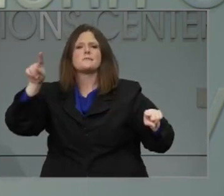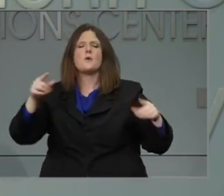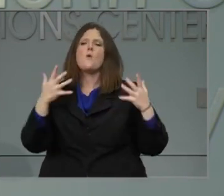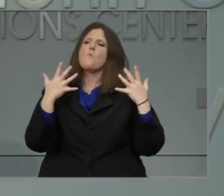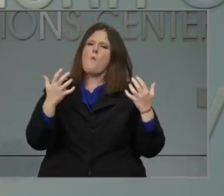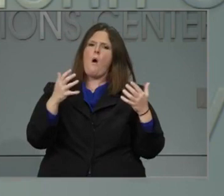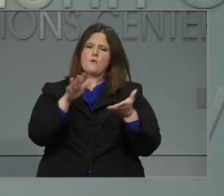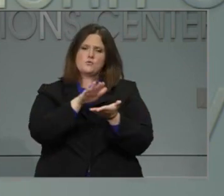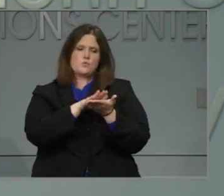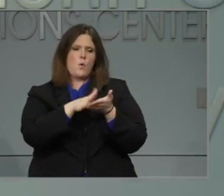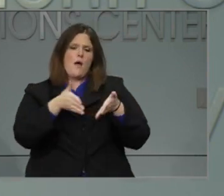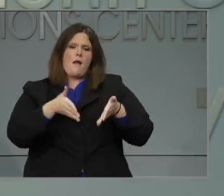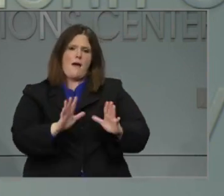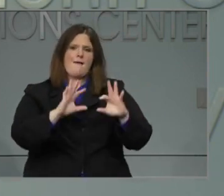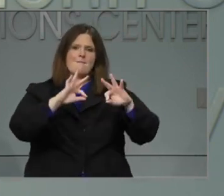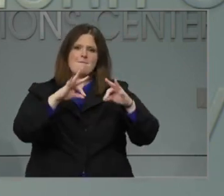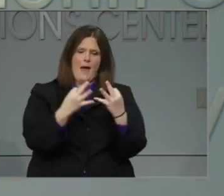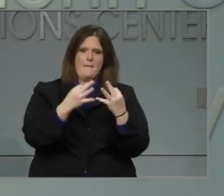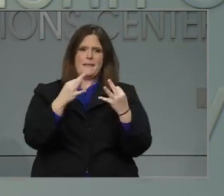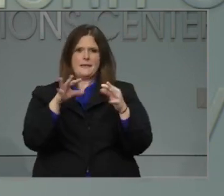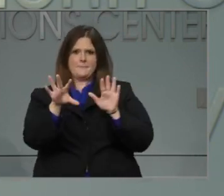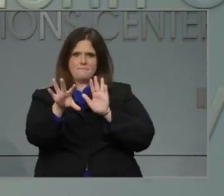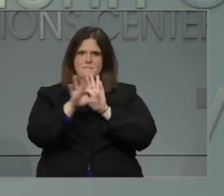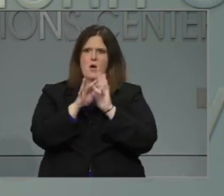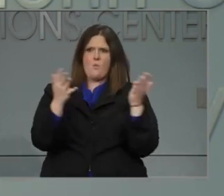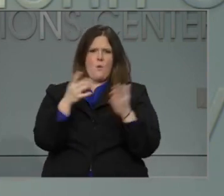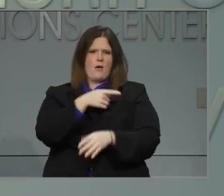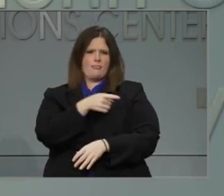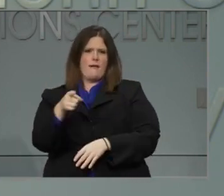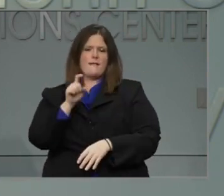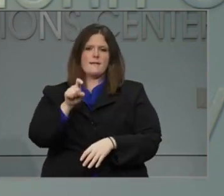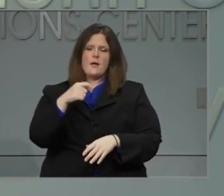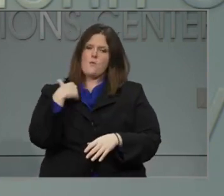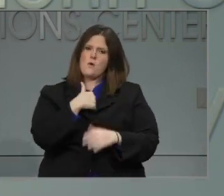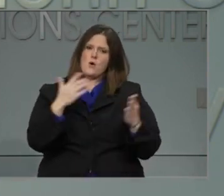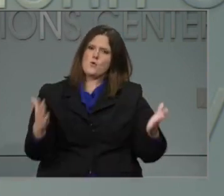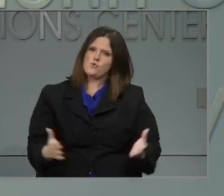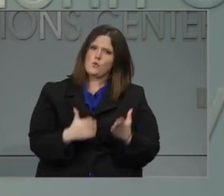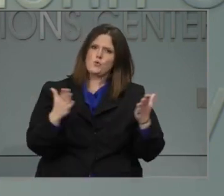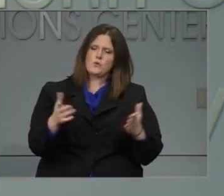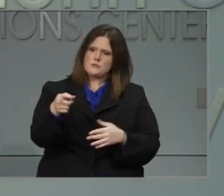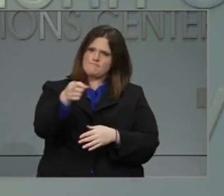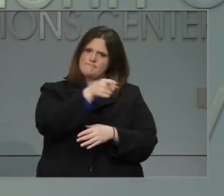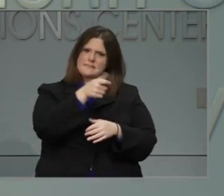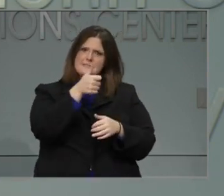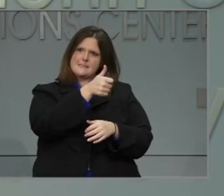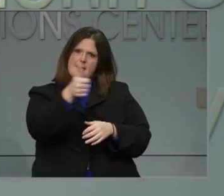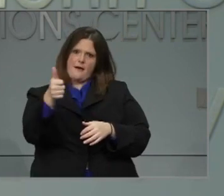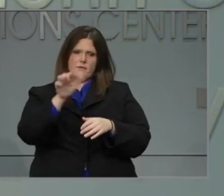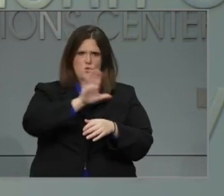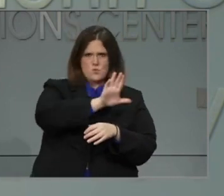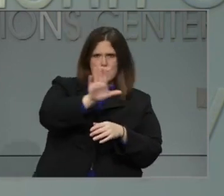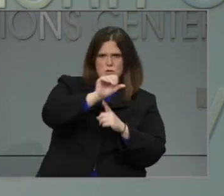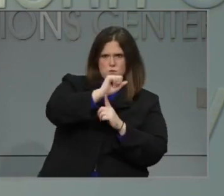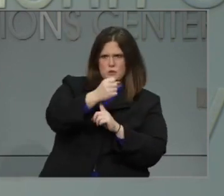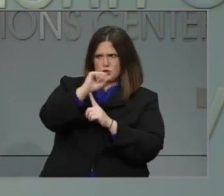and districts will have the flexibility to select a plan based on their unique situation.